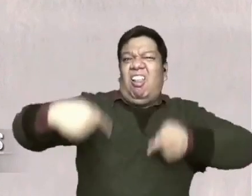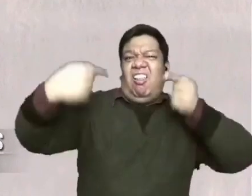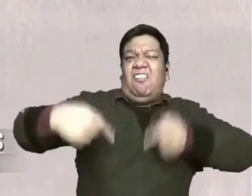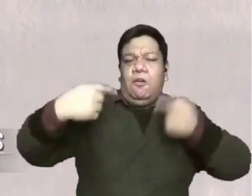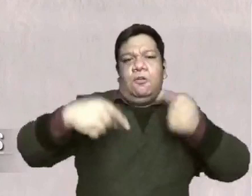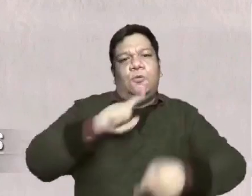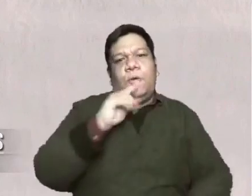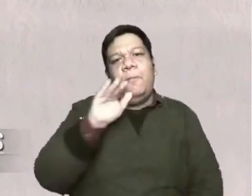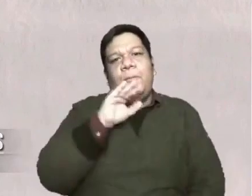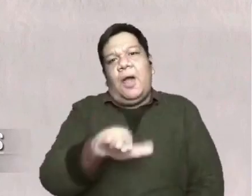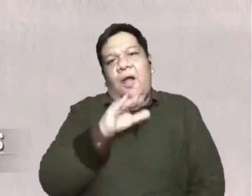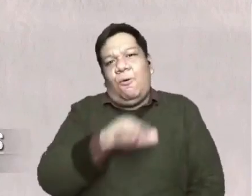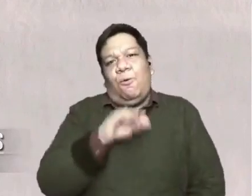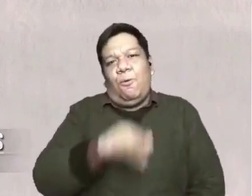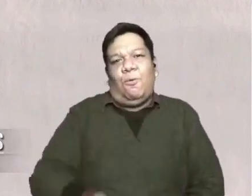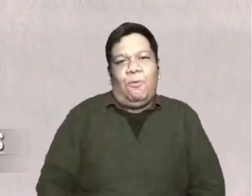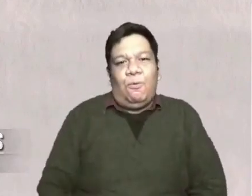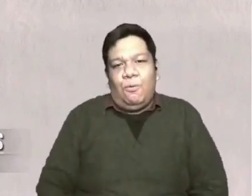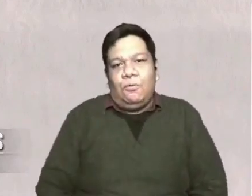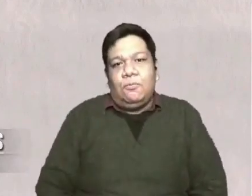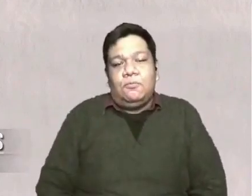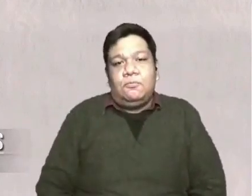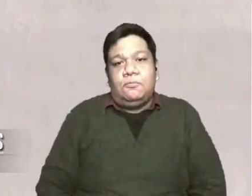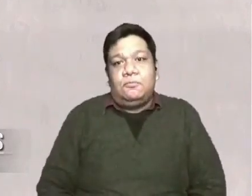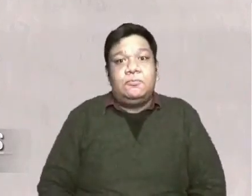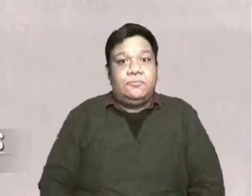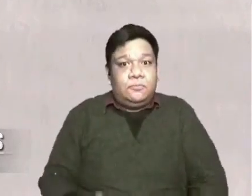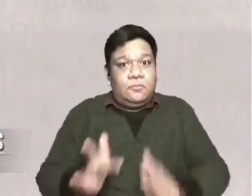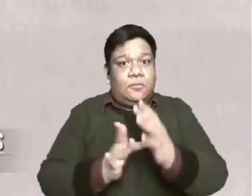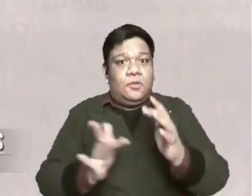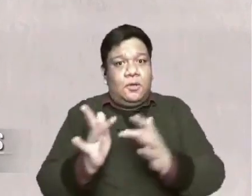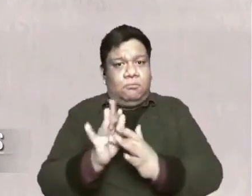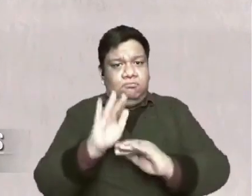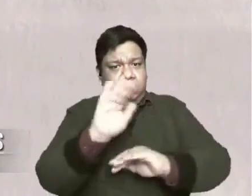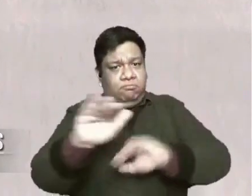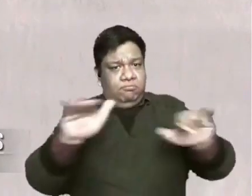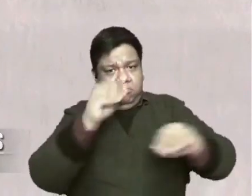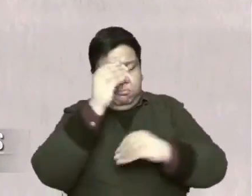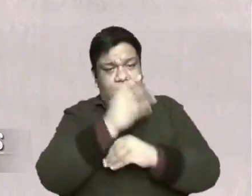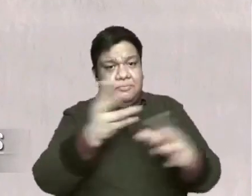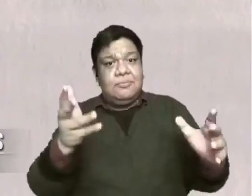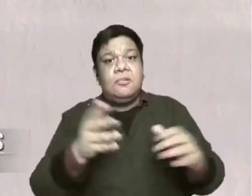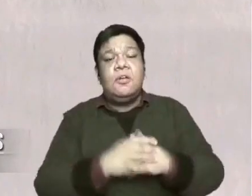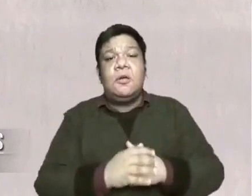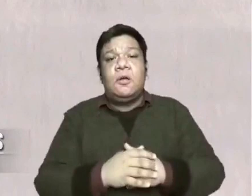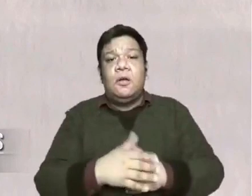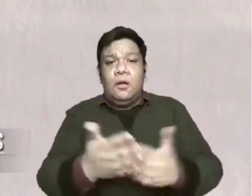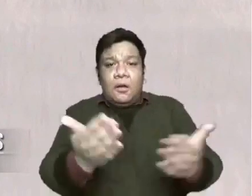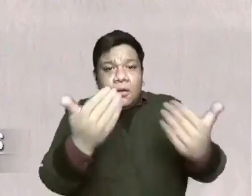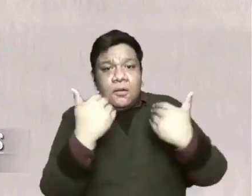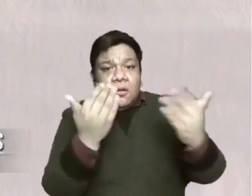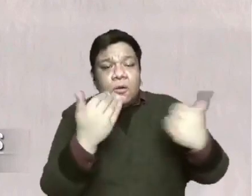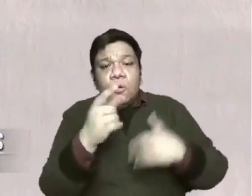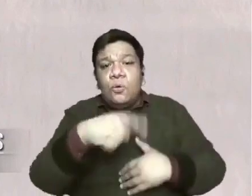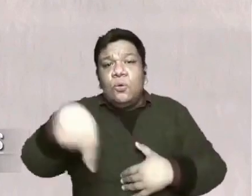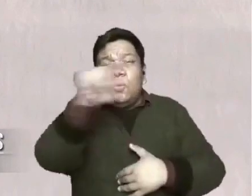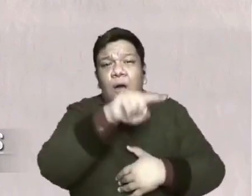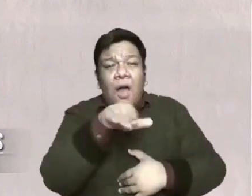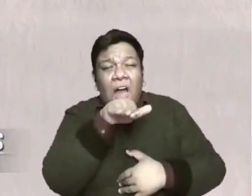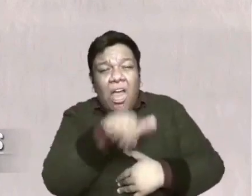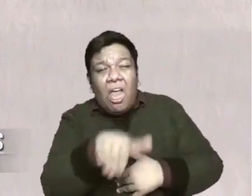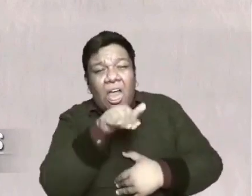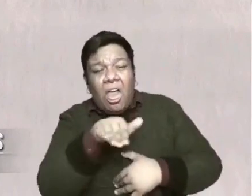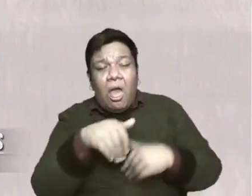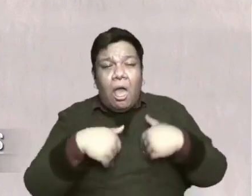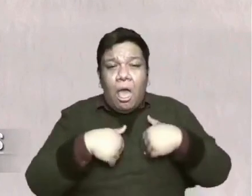nakakapagod yun. Jesus made this invitation in Matthew 11, Come to me, all of you